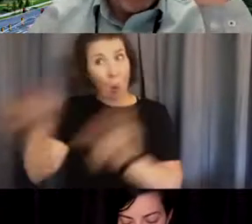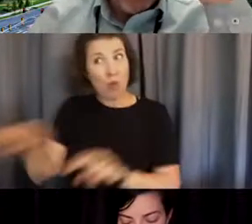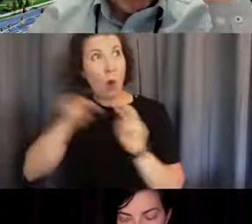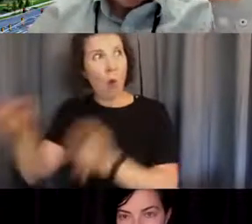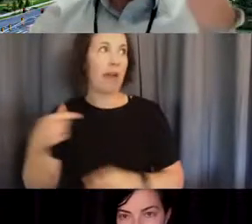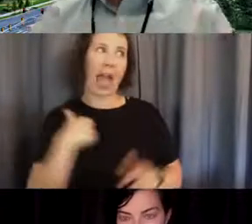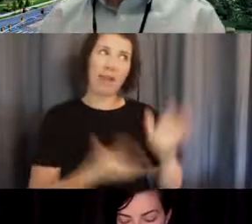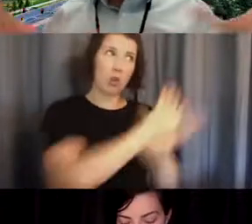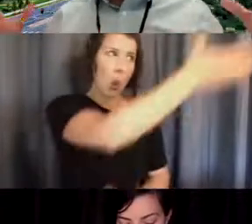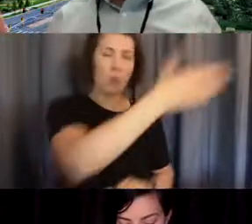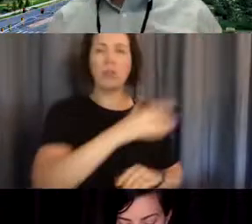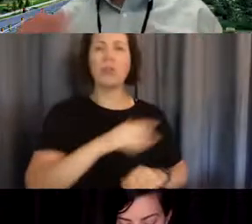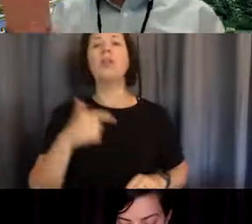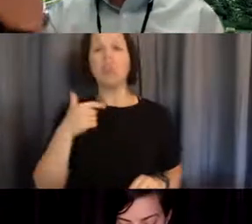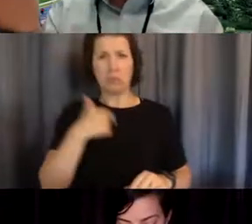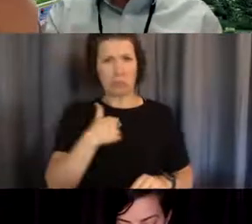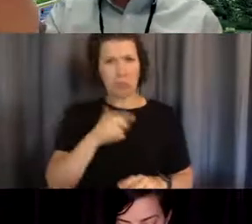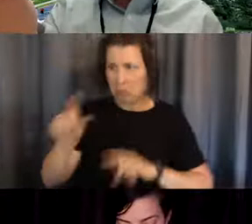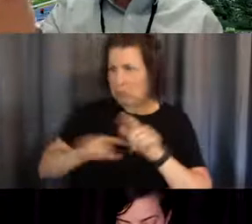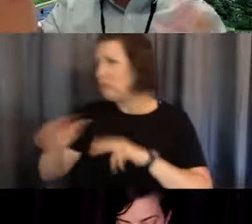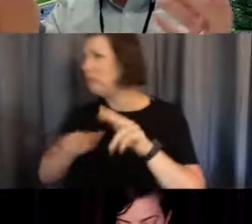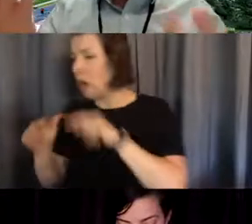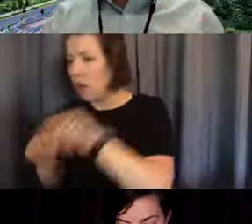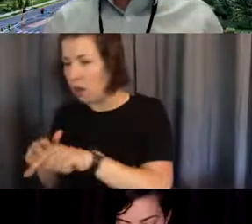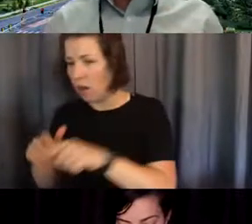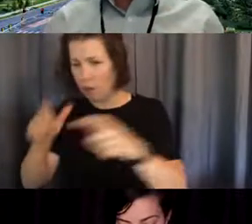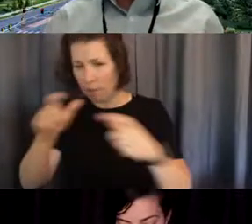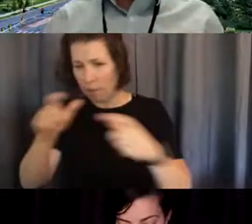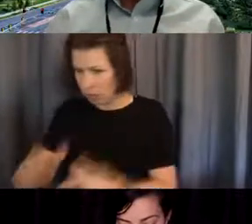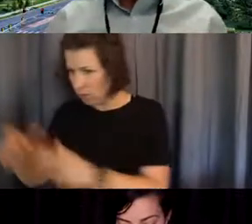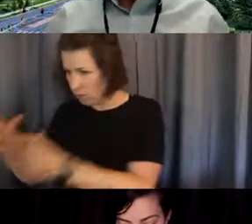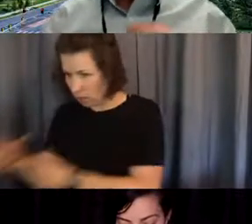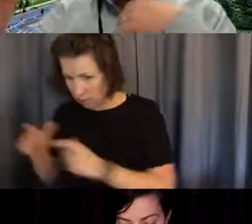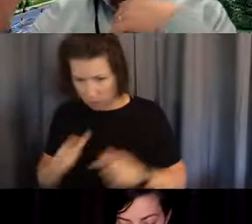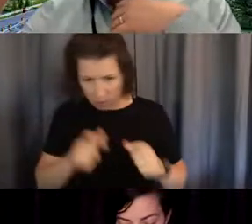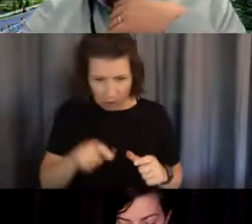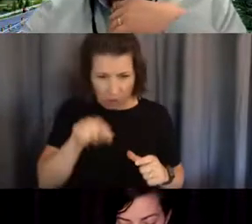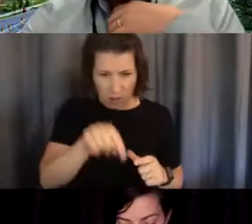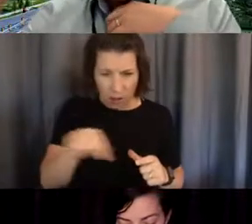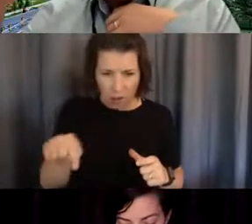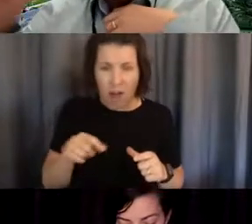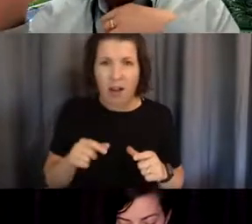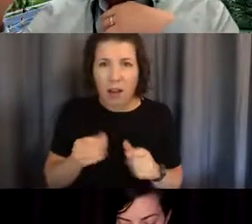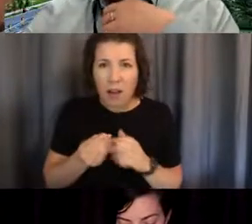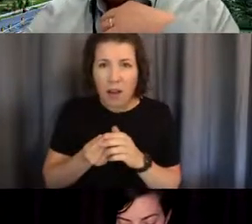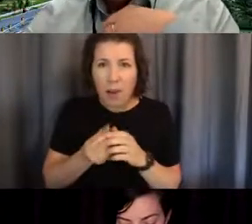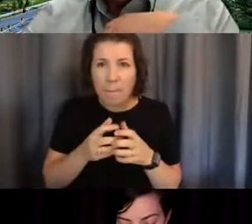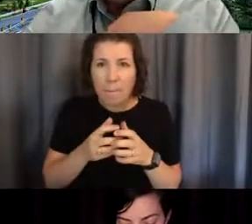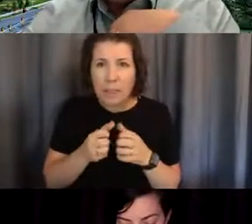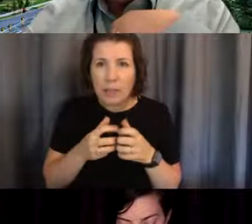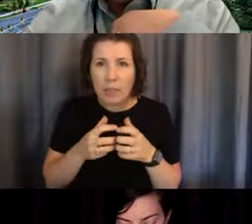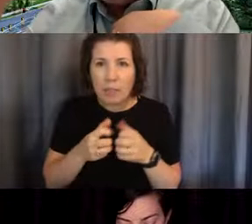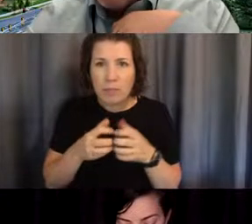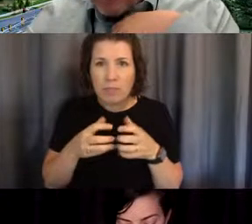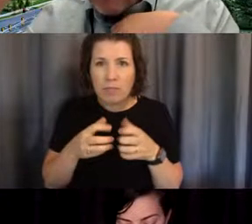went up and looked at all my plates were just sitting there beating by themselves. And there's one that had something about probably about a